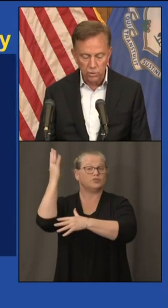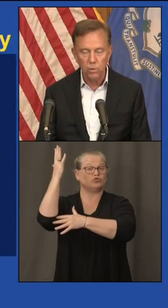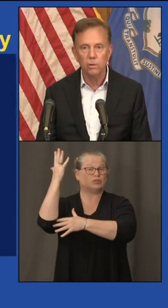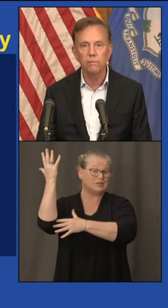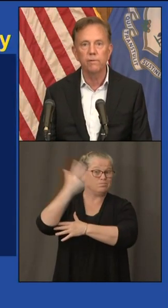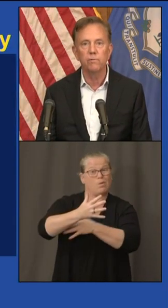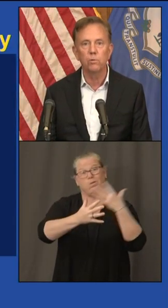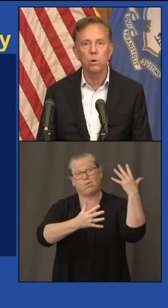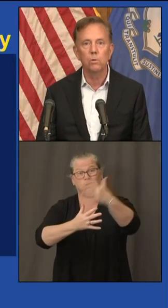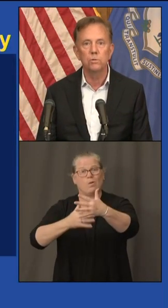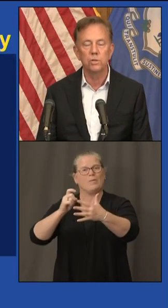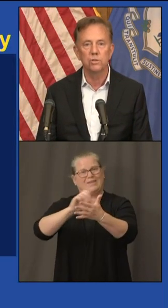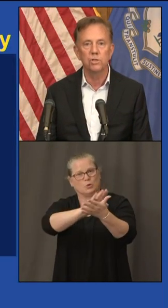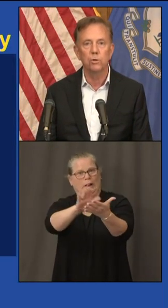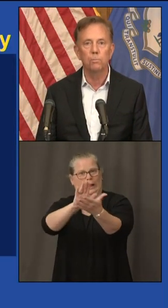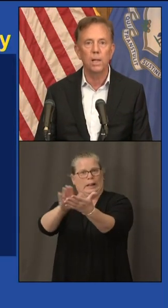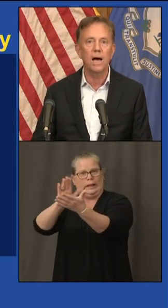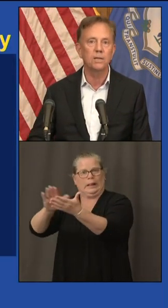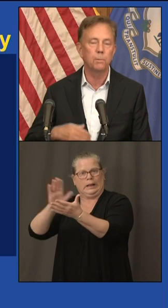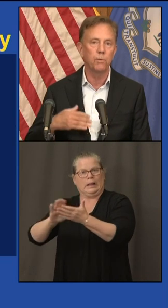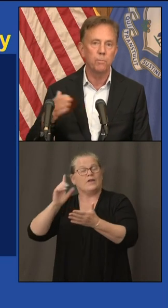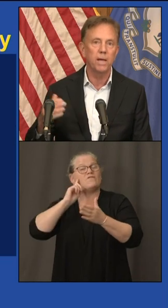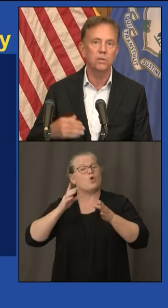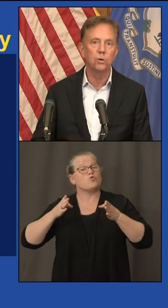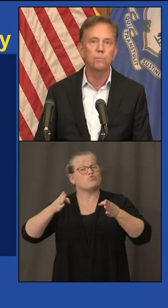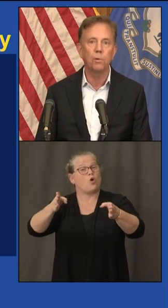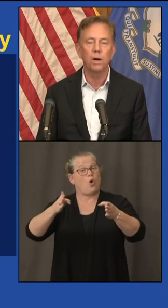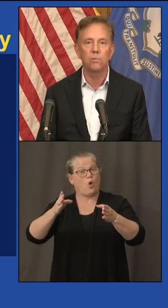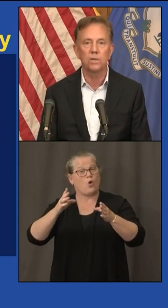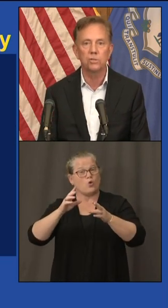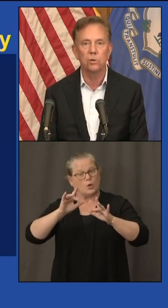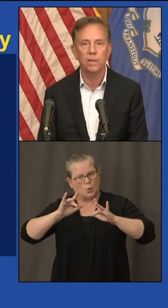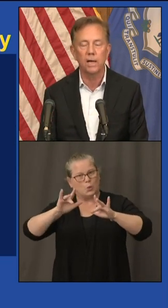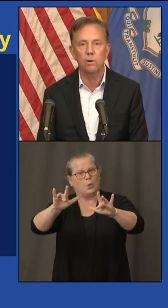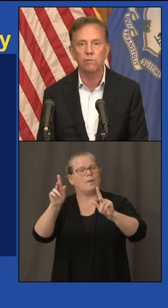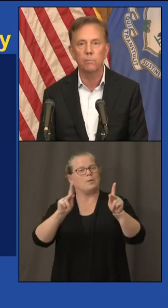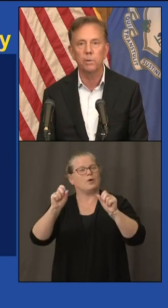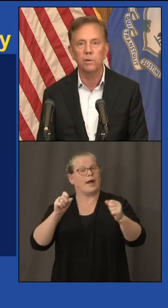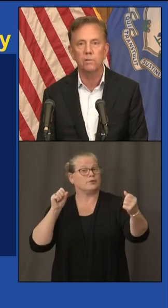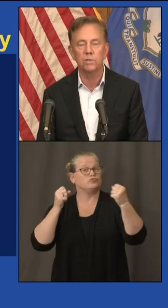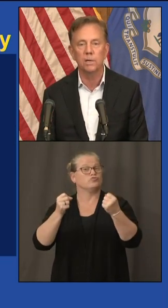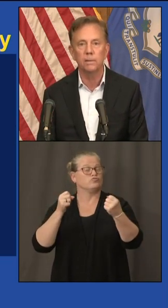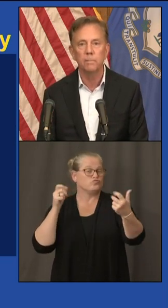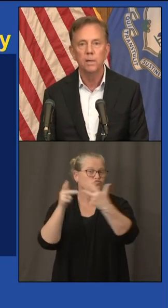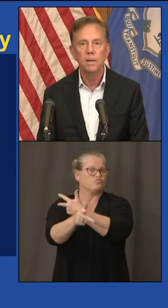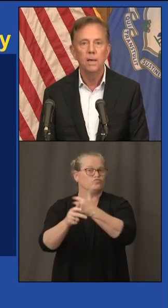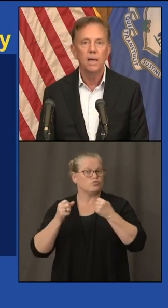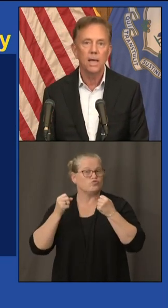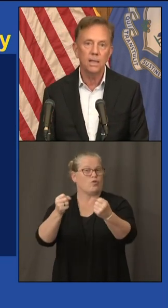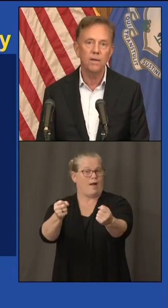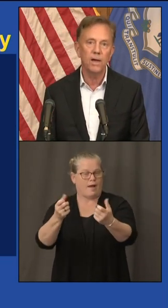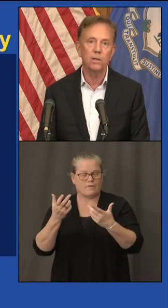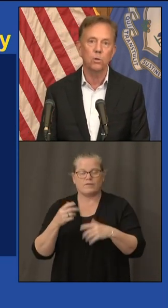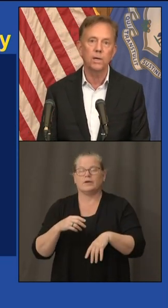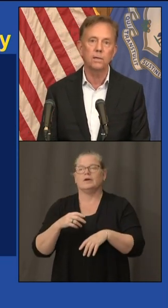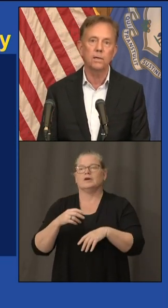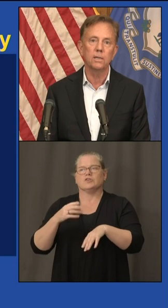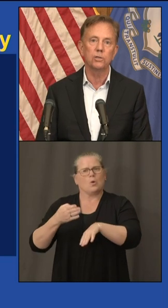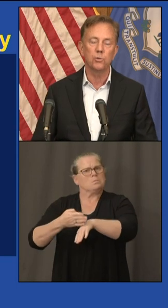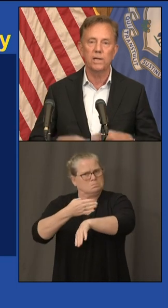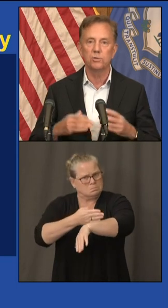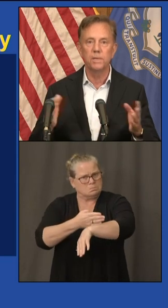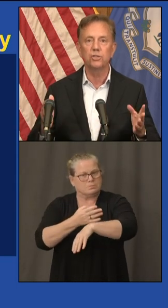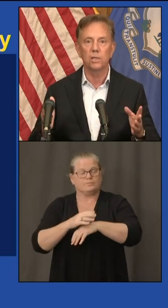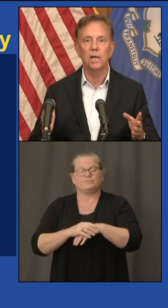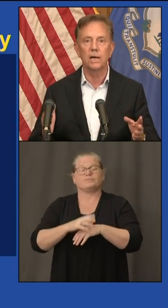part of the 250 roads that are still blocked but we've made good progress on that over a period of time and they've had to look at